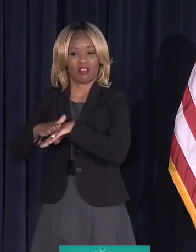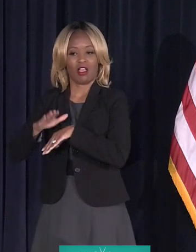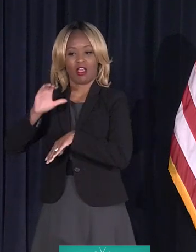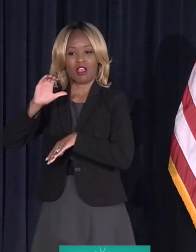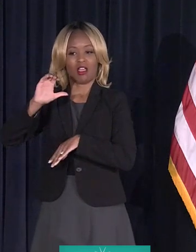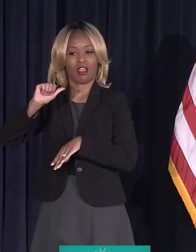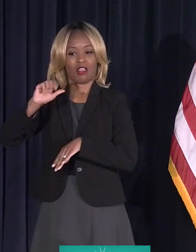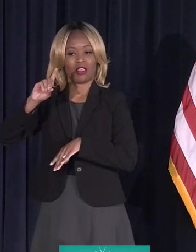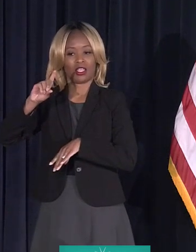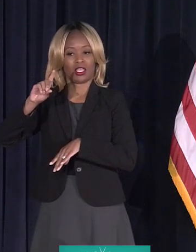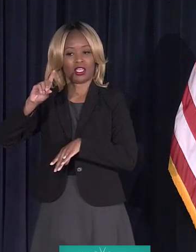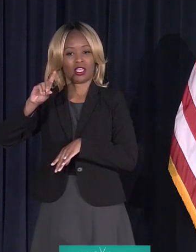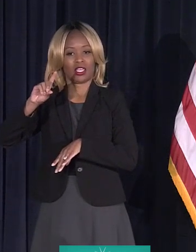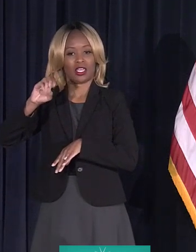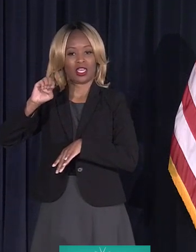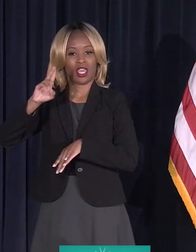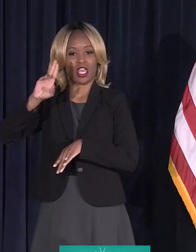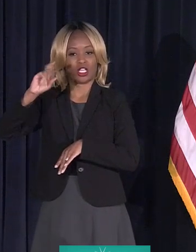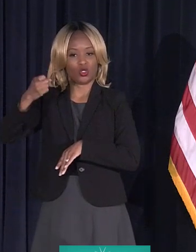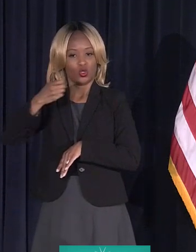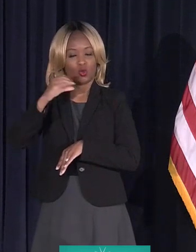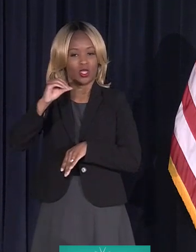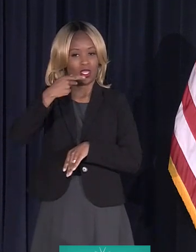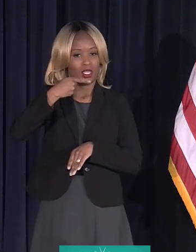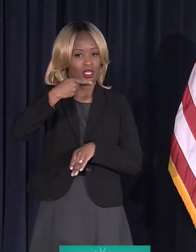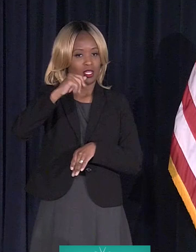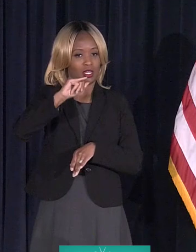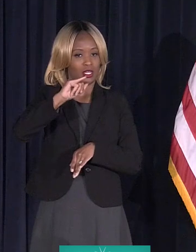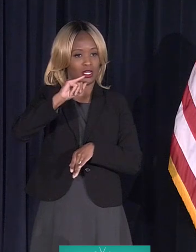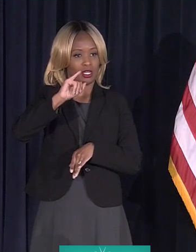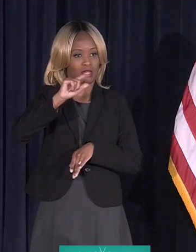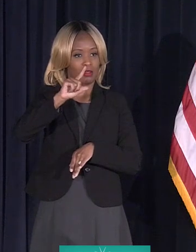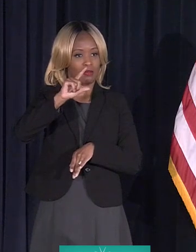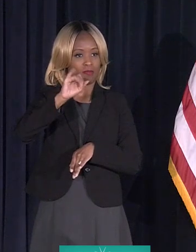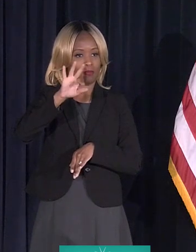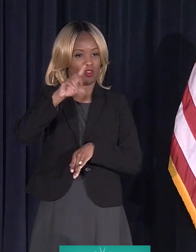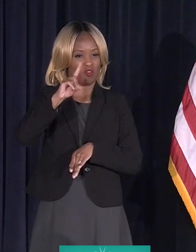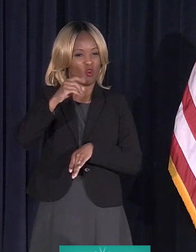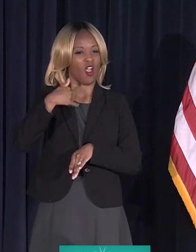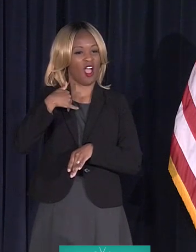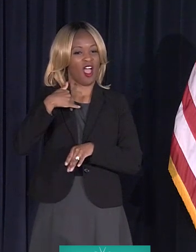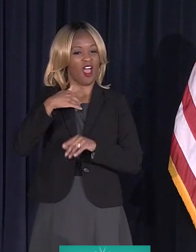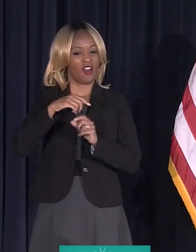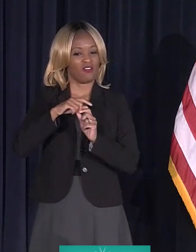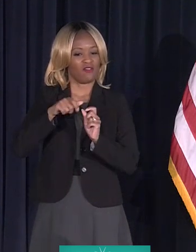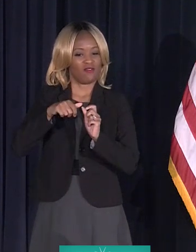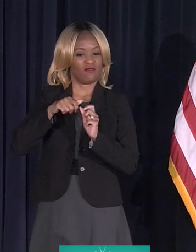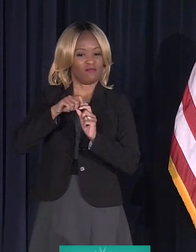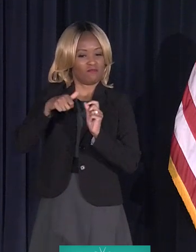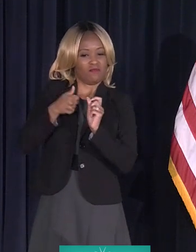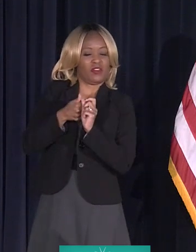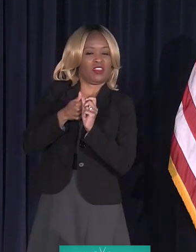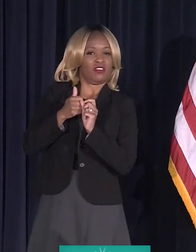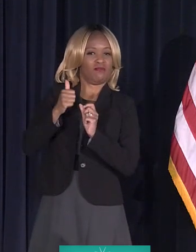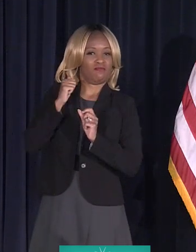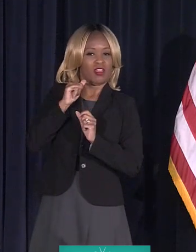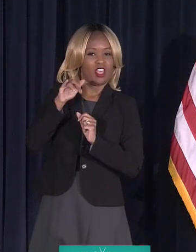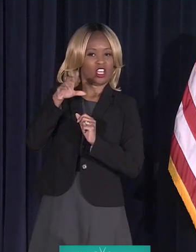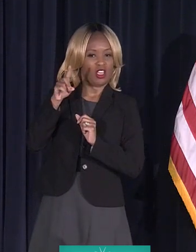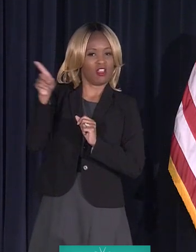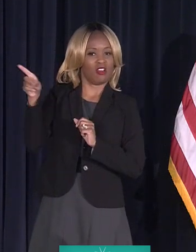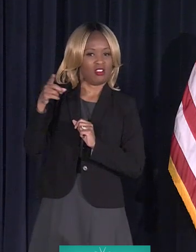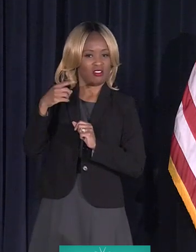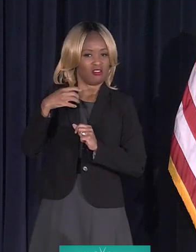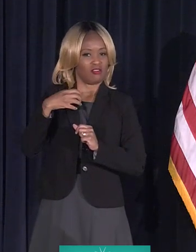Cashew and Hereford. We have a problem neighbor in the backyard of us on Neff, and we've complained